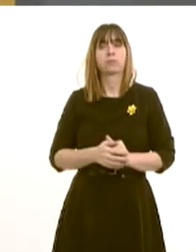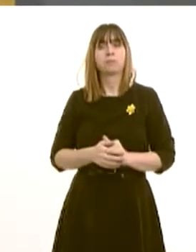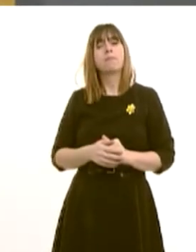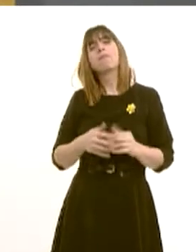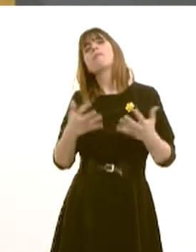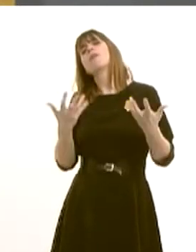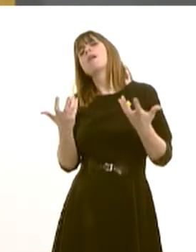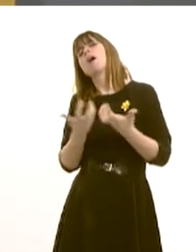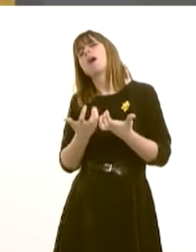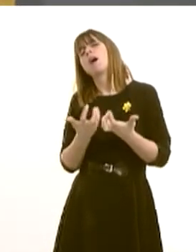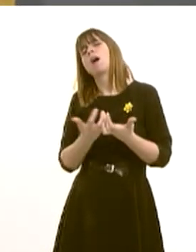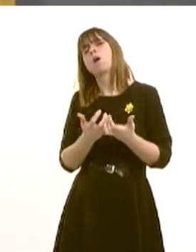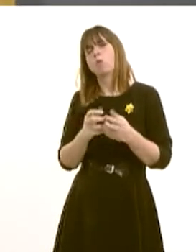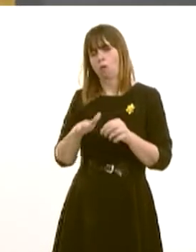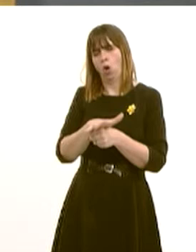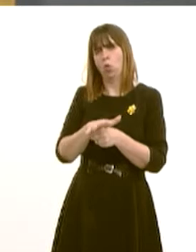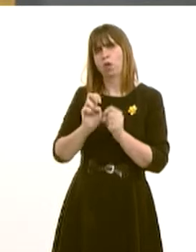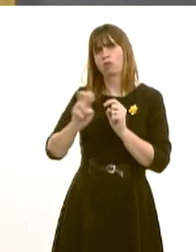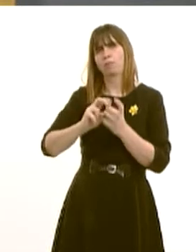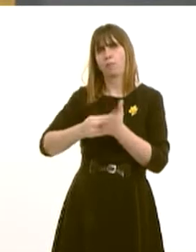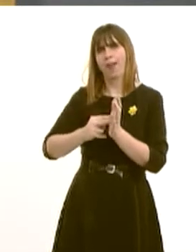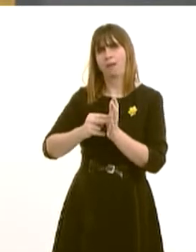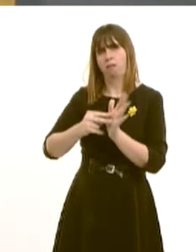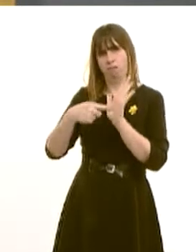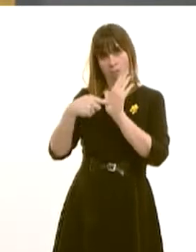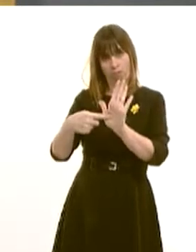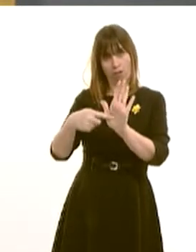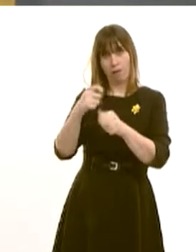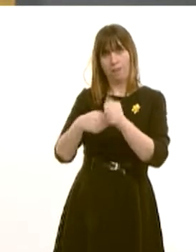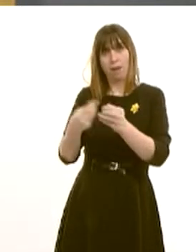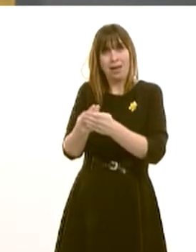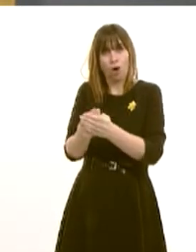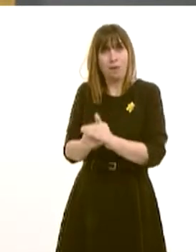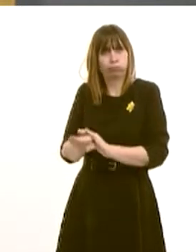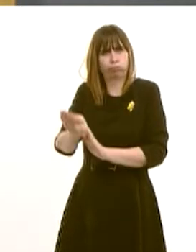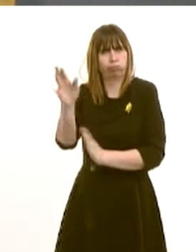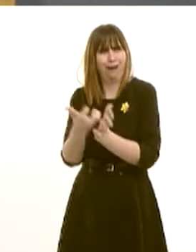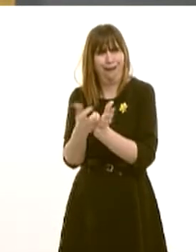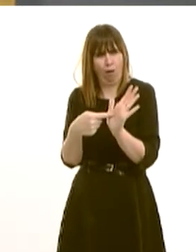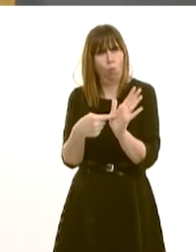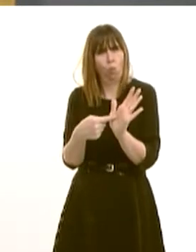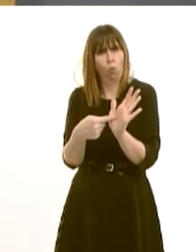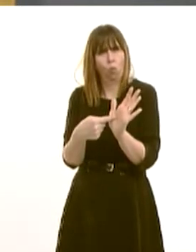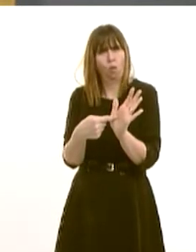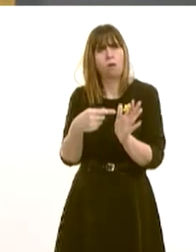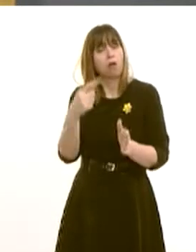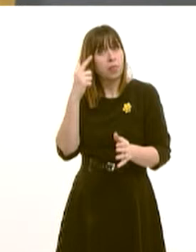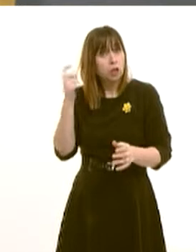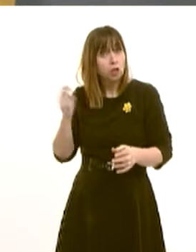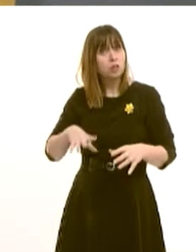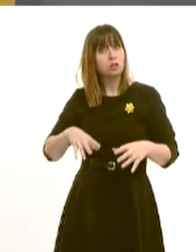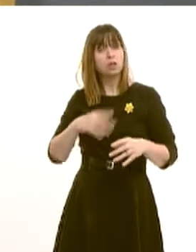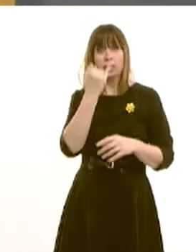How will this local transport plan stimulate economic growth in the South East Wales Valleys? And in particular, do you think we should consider free transport